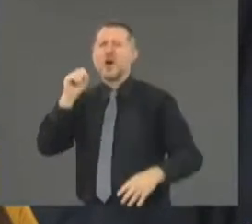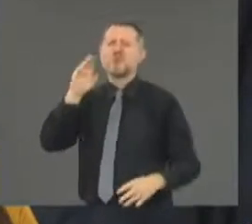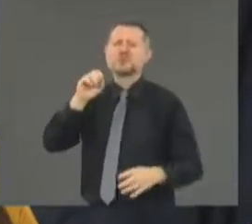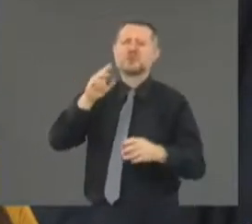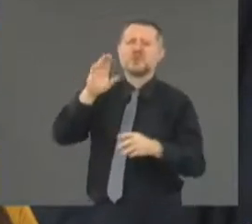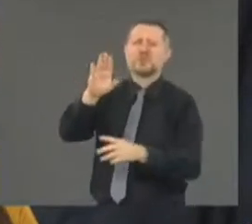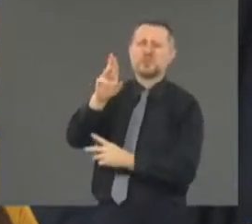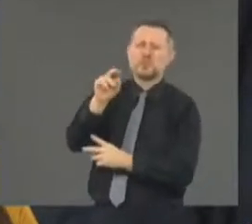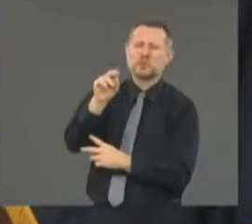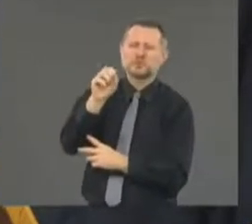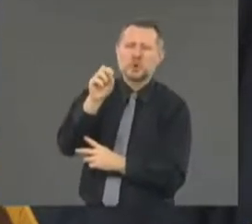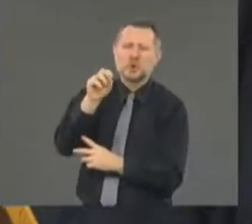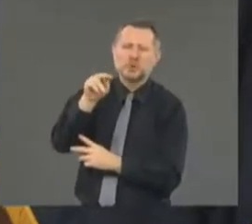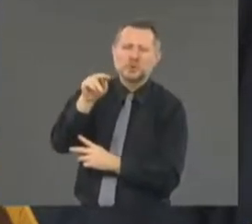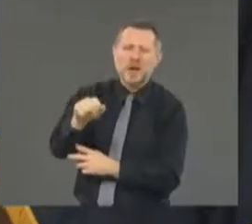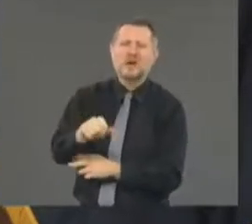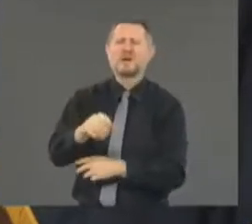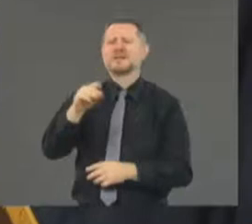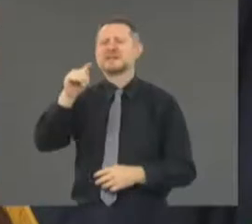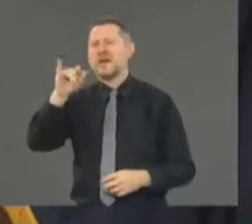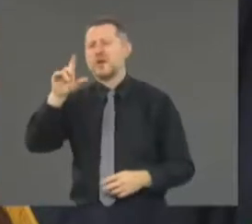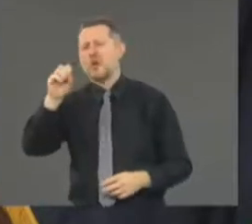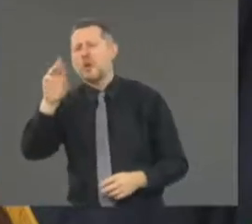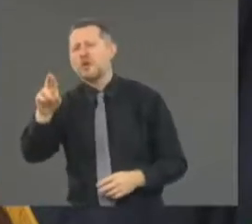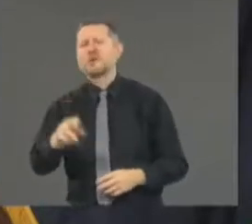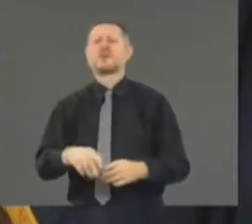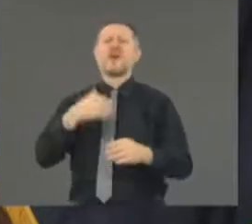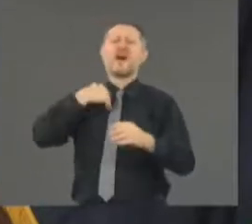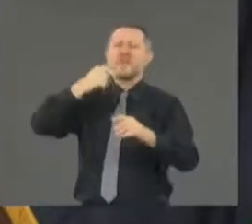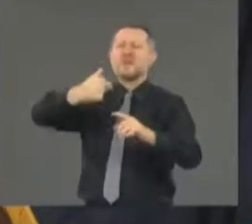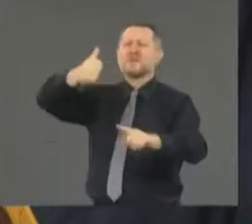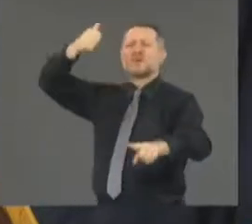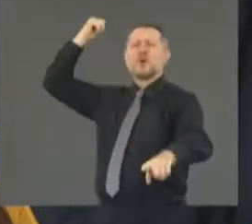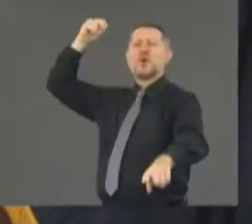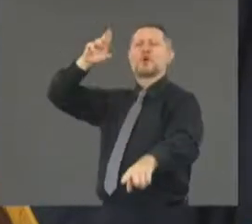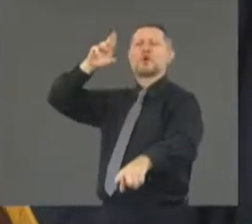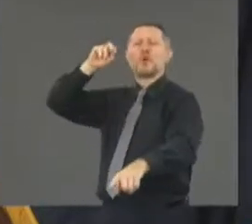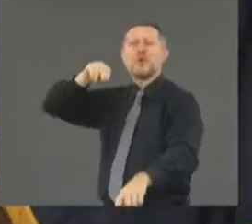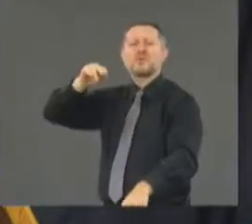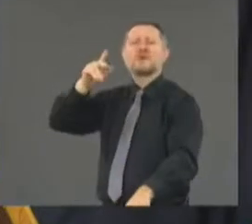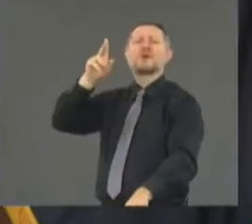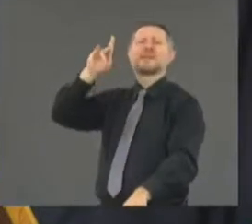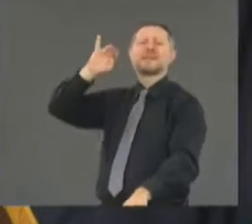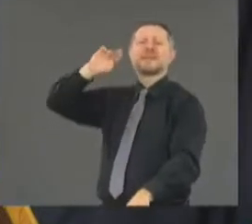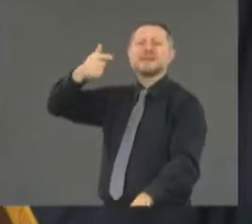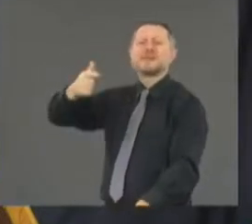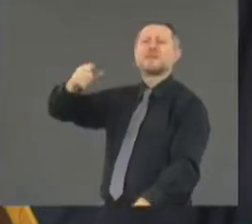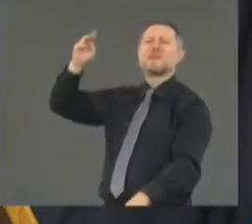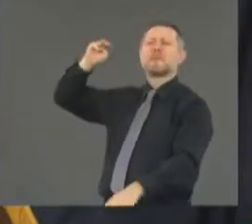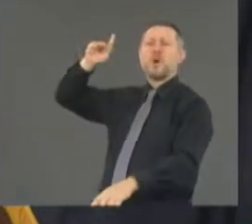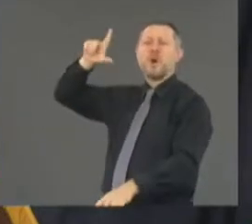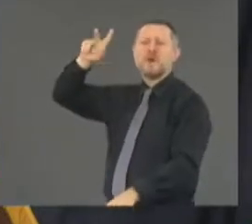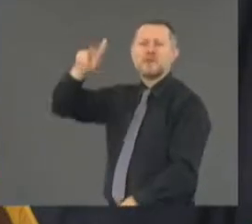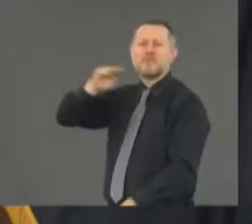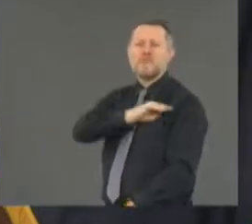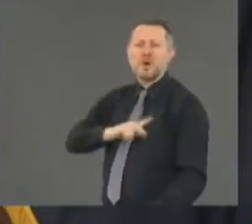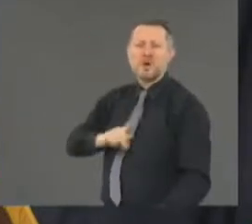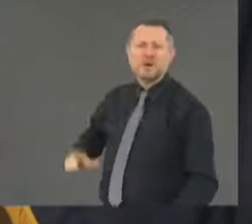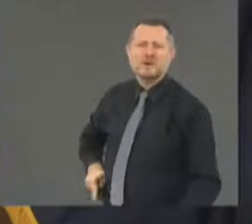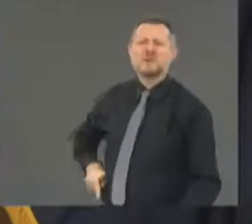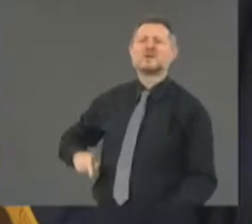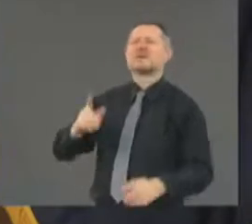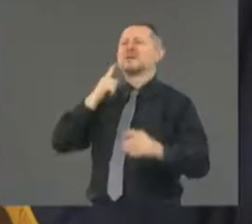You can go back to Rodney King. You can go back to Martin Luther King. There are dozens and dozens